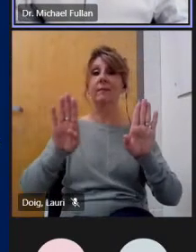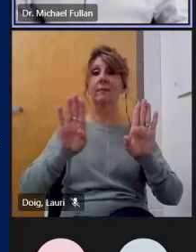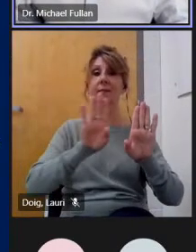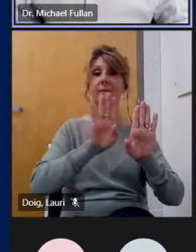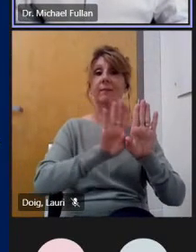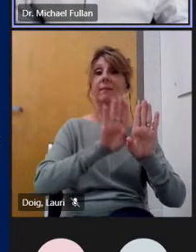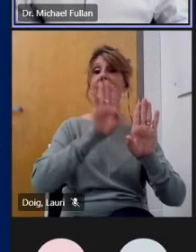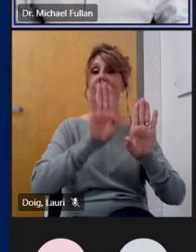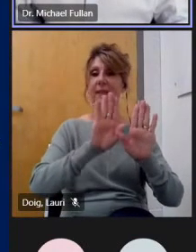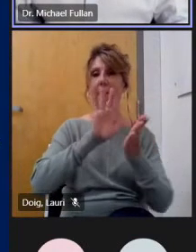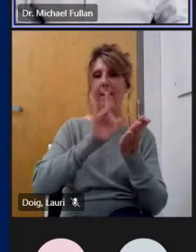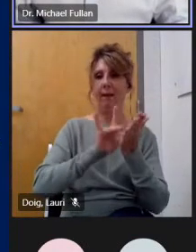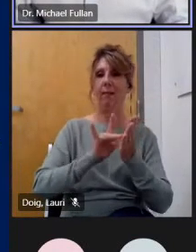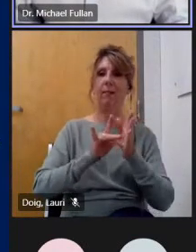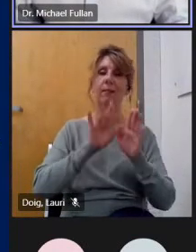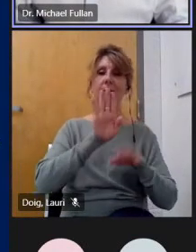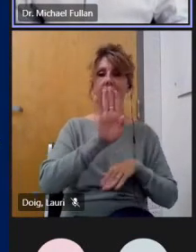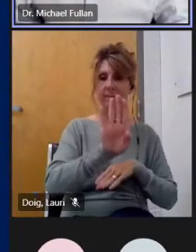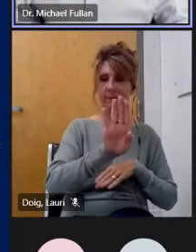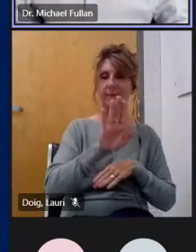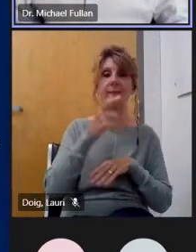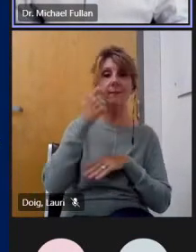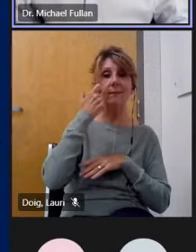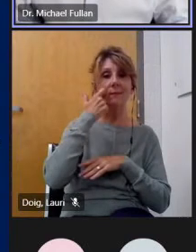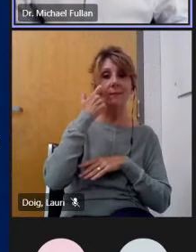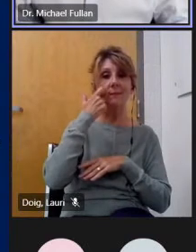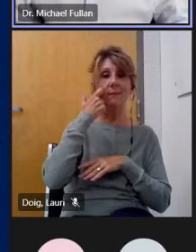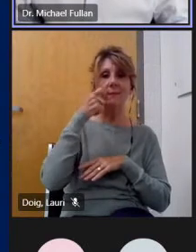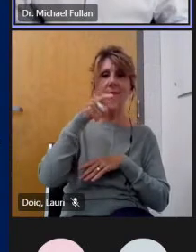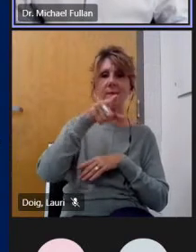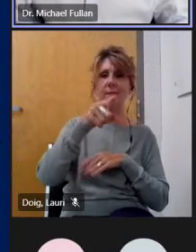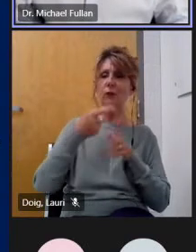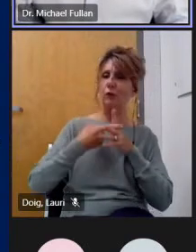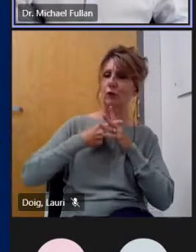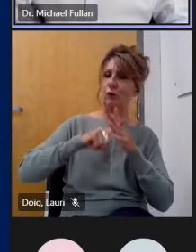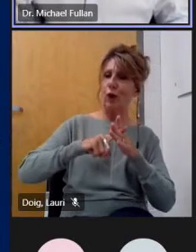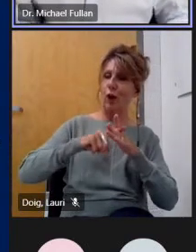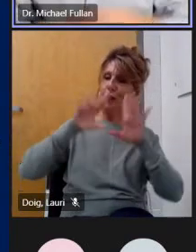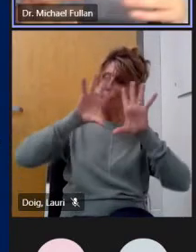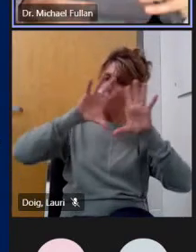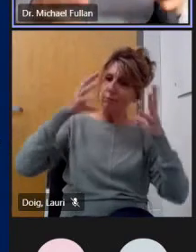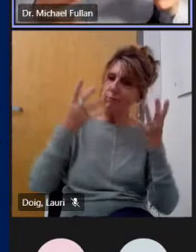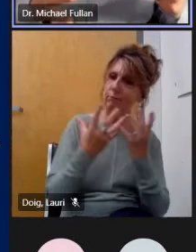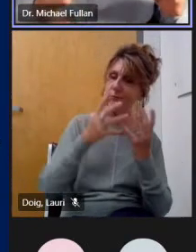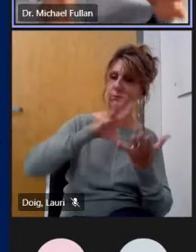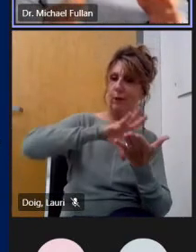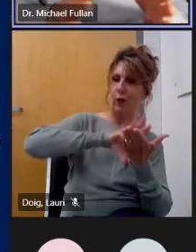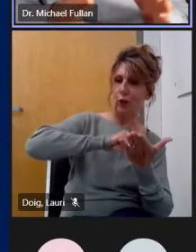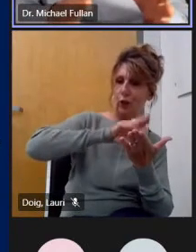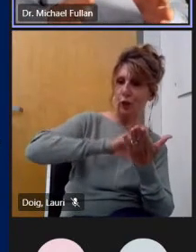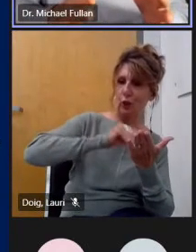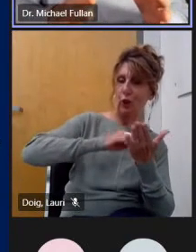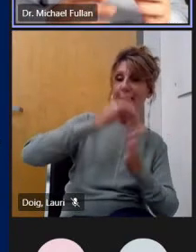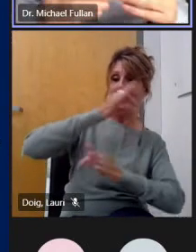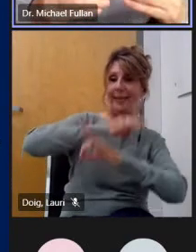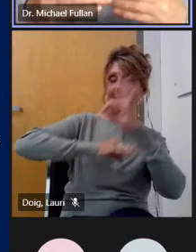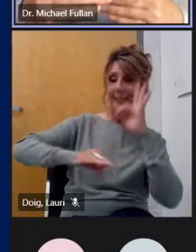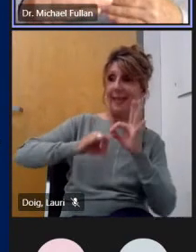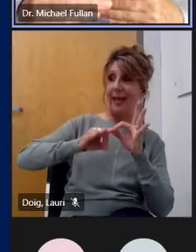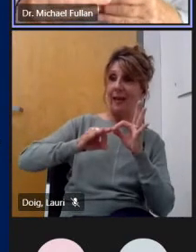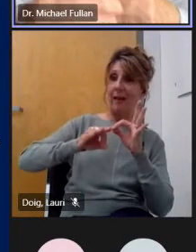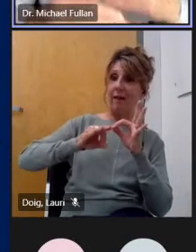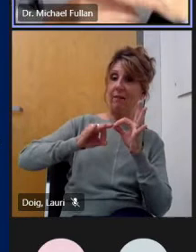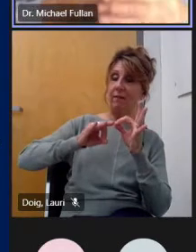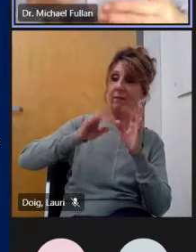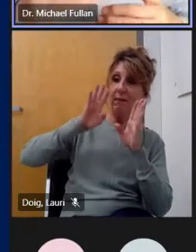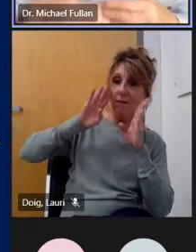we did a just recently a month or so ago another paper that was short six or seven pages said